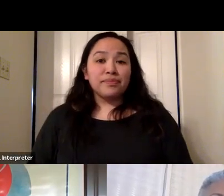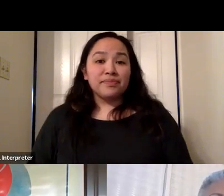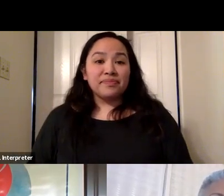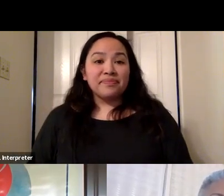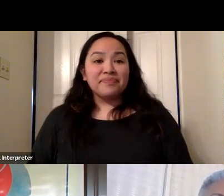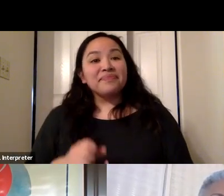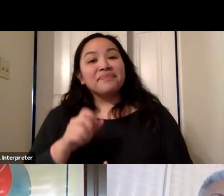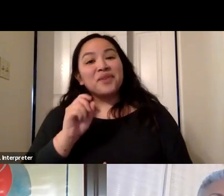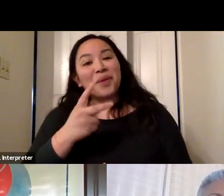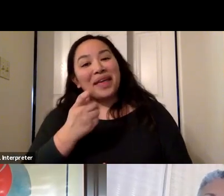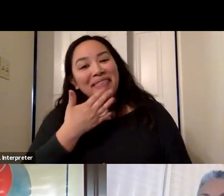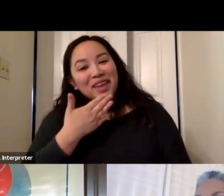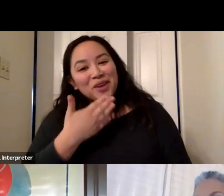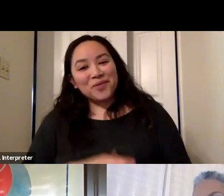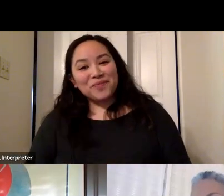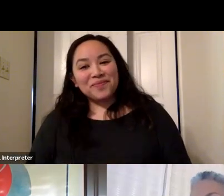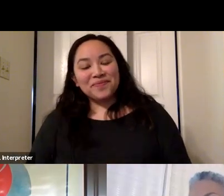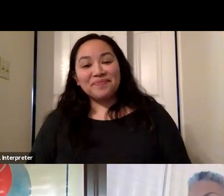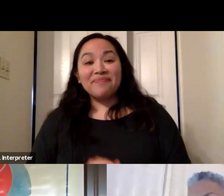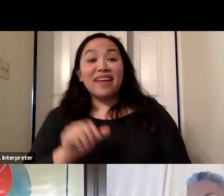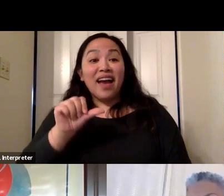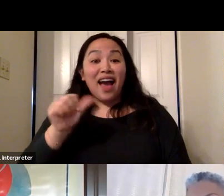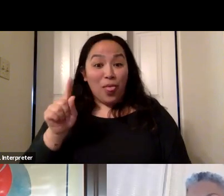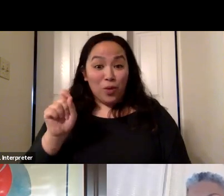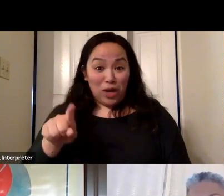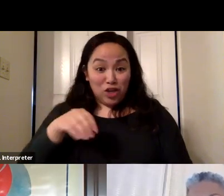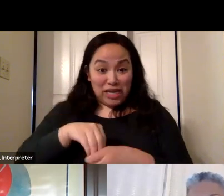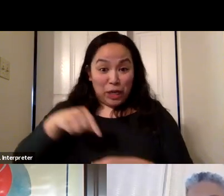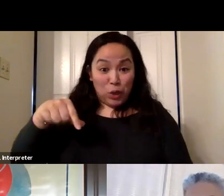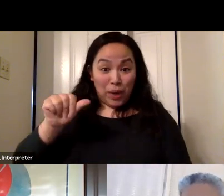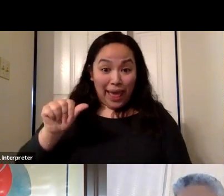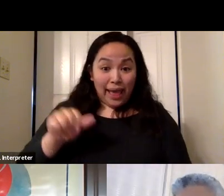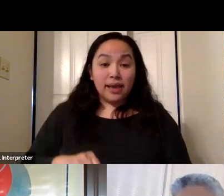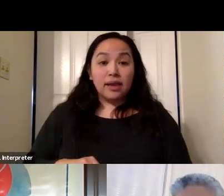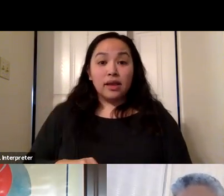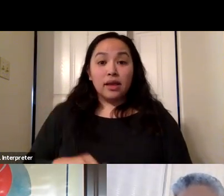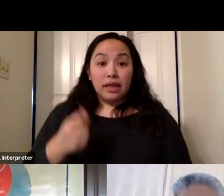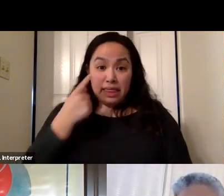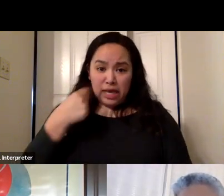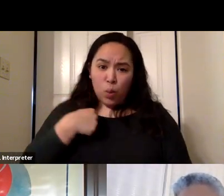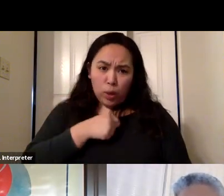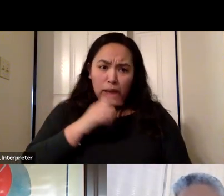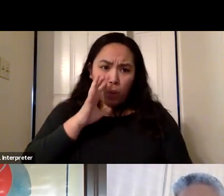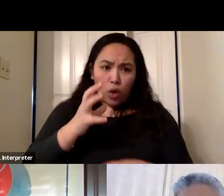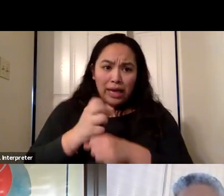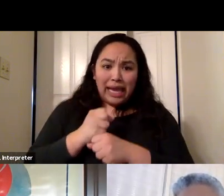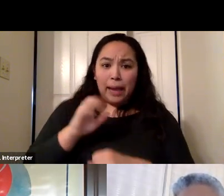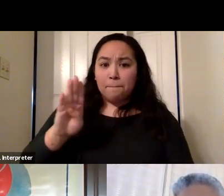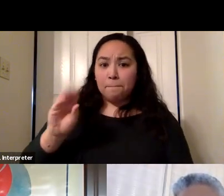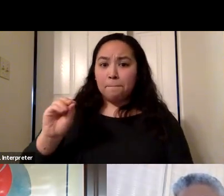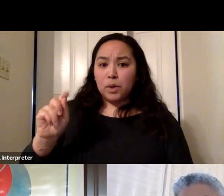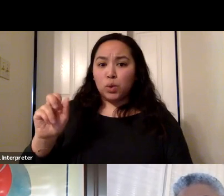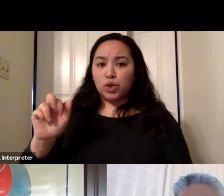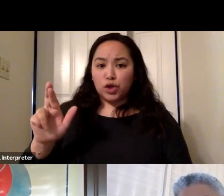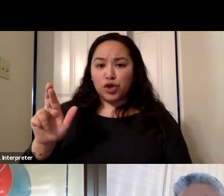Thank you, Dr. Moss. Another question from our Q&A. Do you think we will get boosters like we do with the influenza vaccine